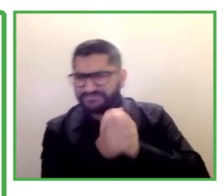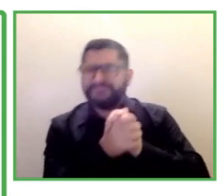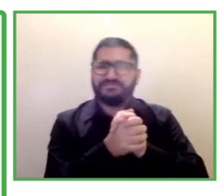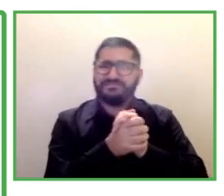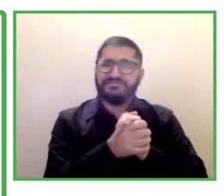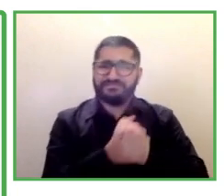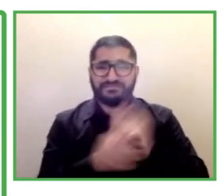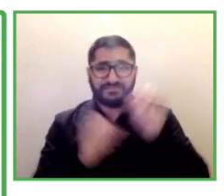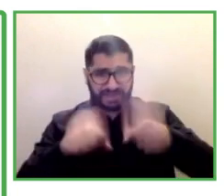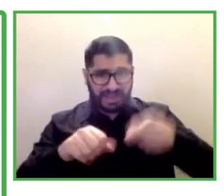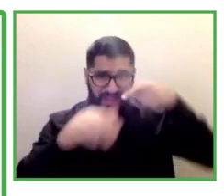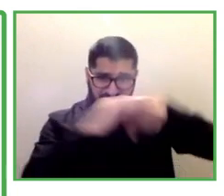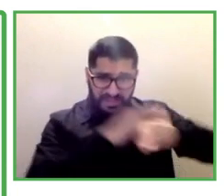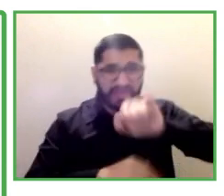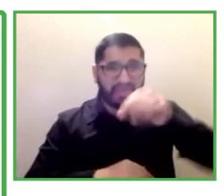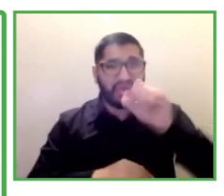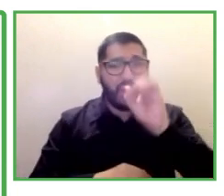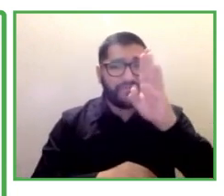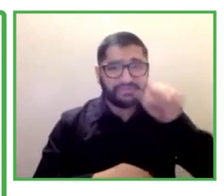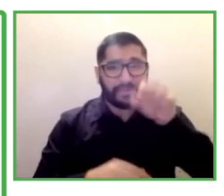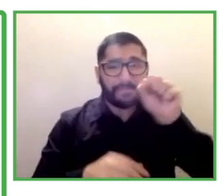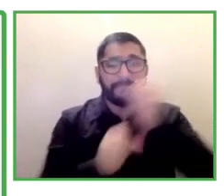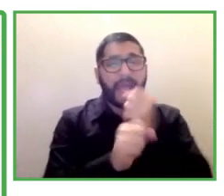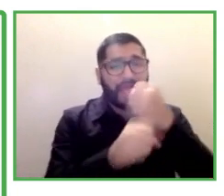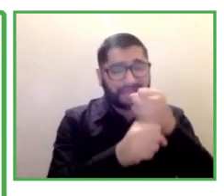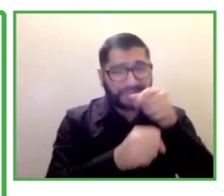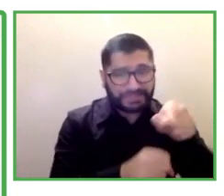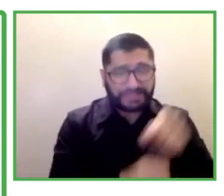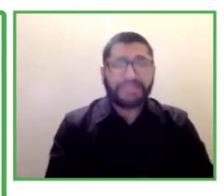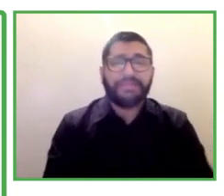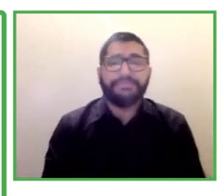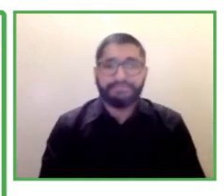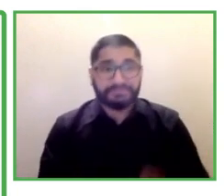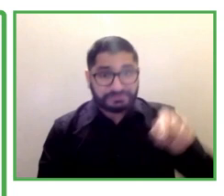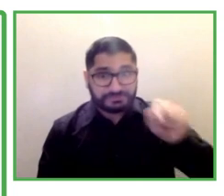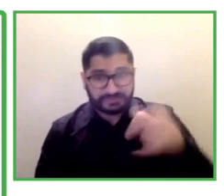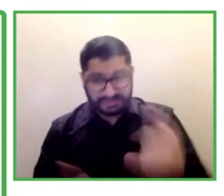and they've just really come a long way since October when we first met them.